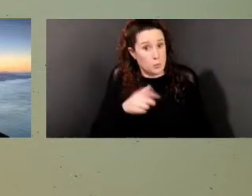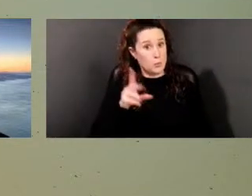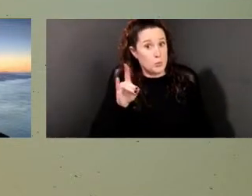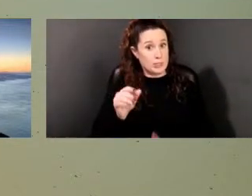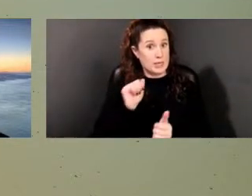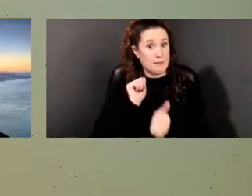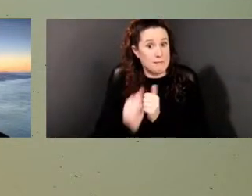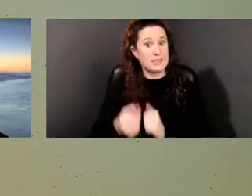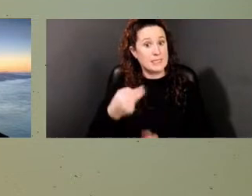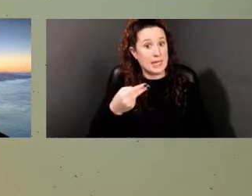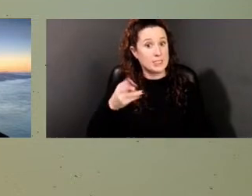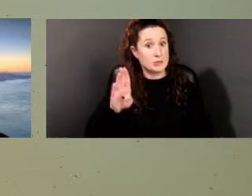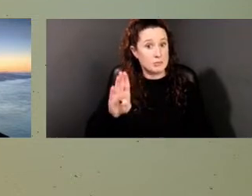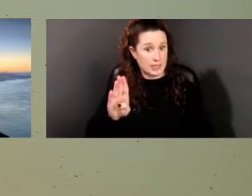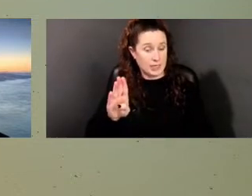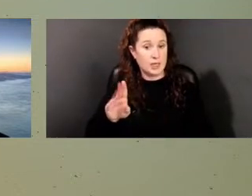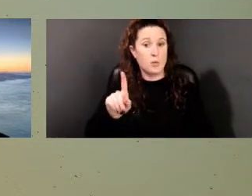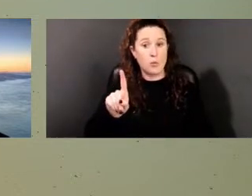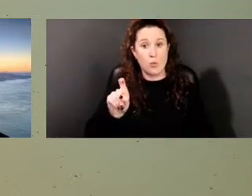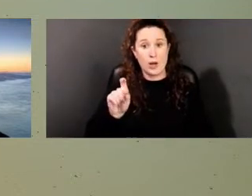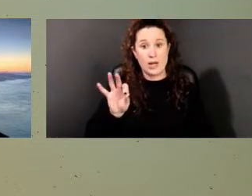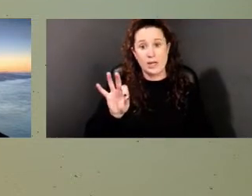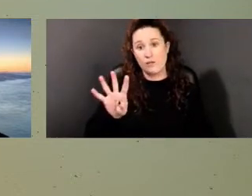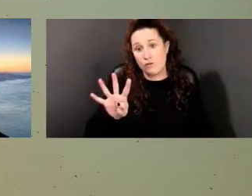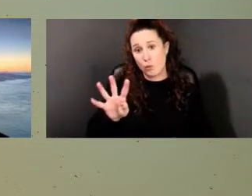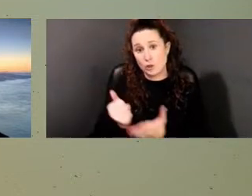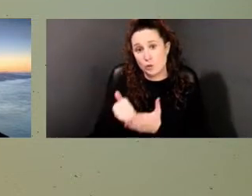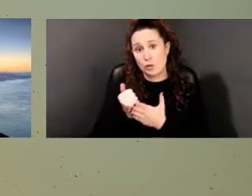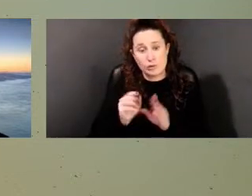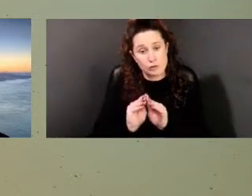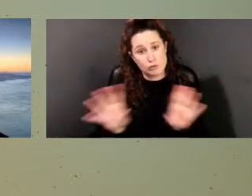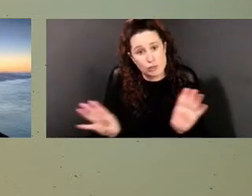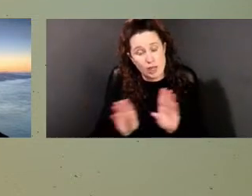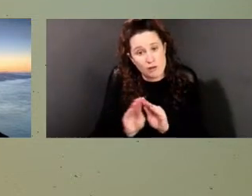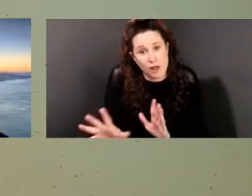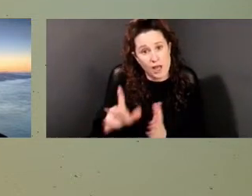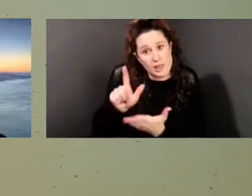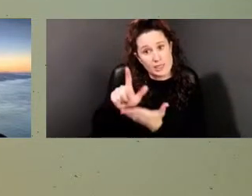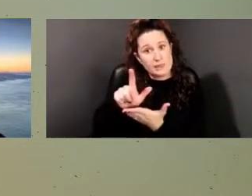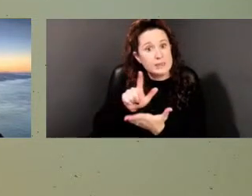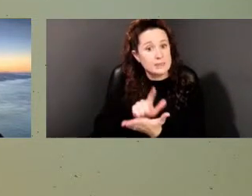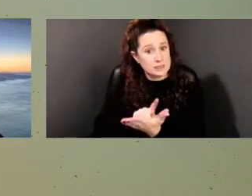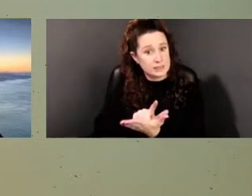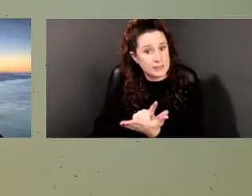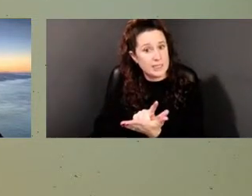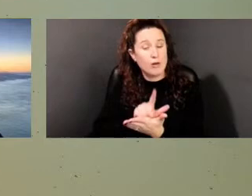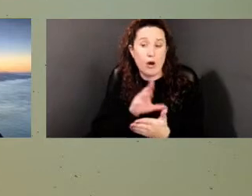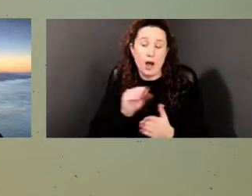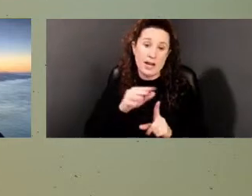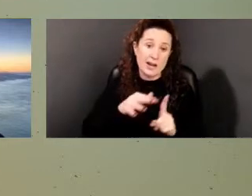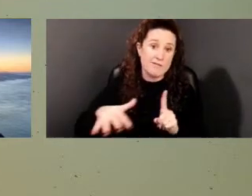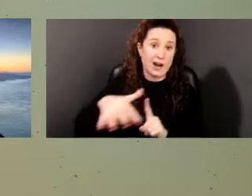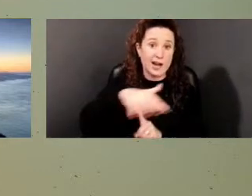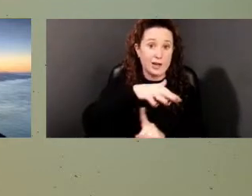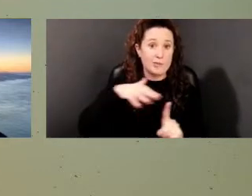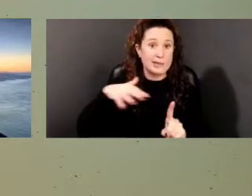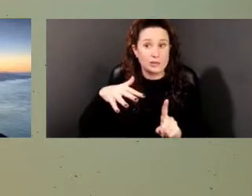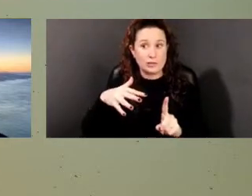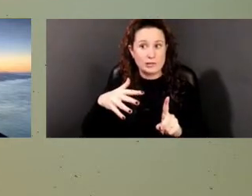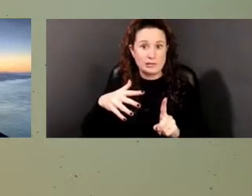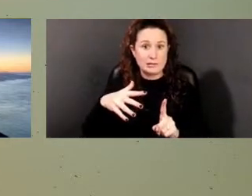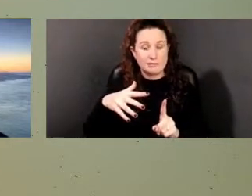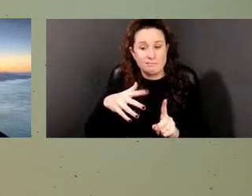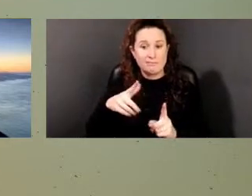194 to really clarify, you know, the legal environment around the handling of